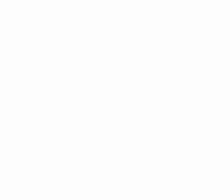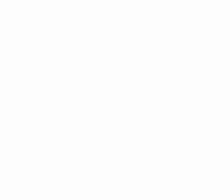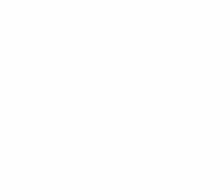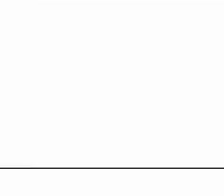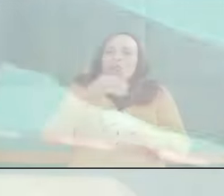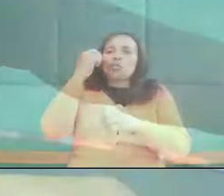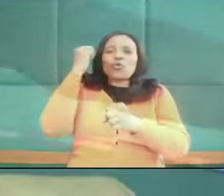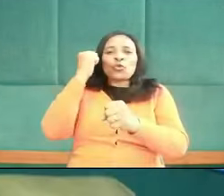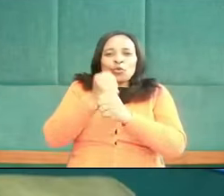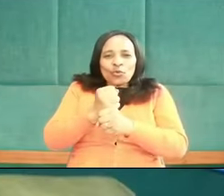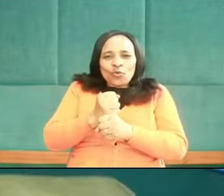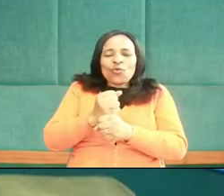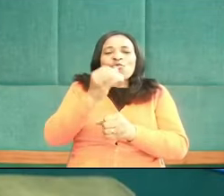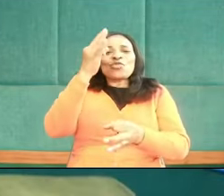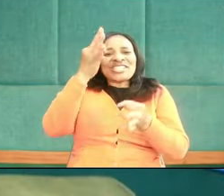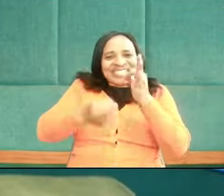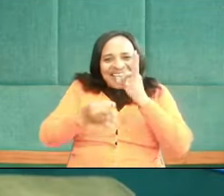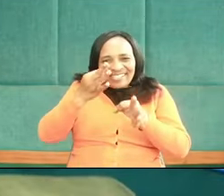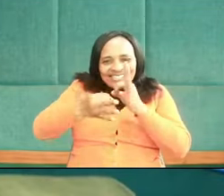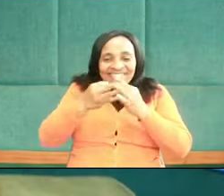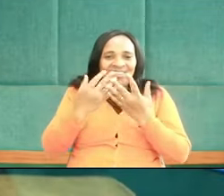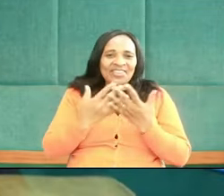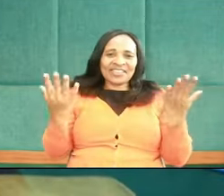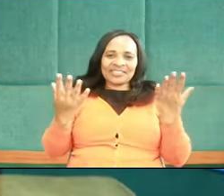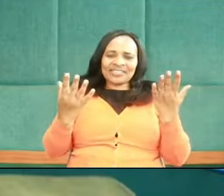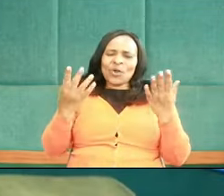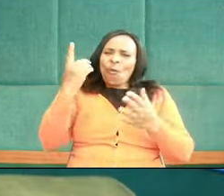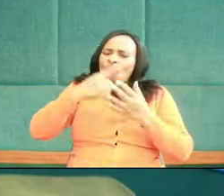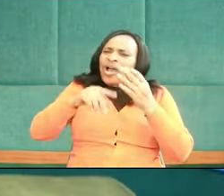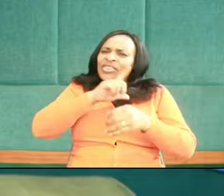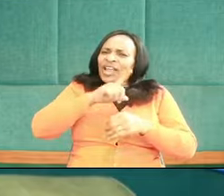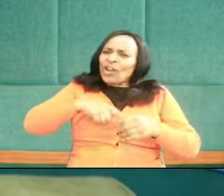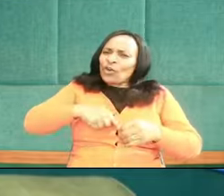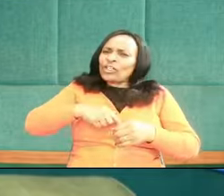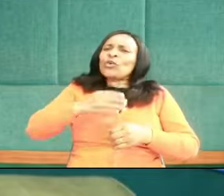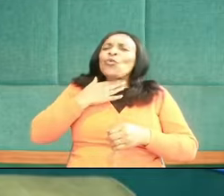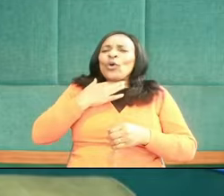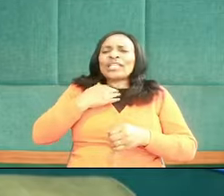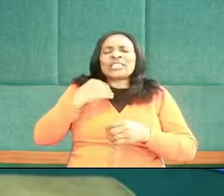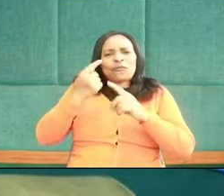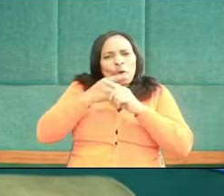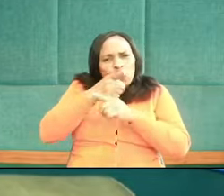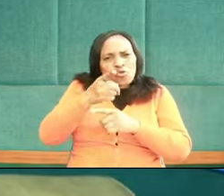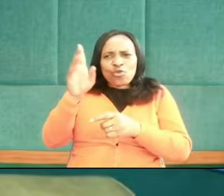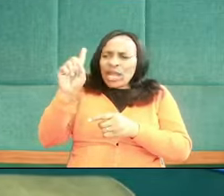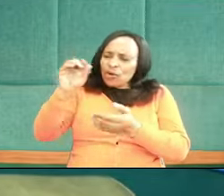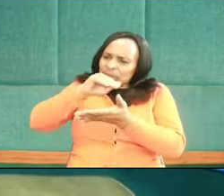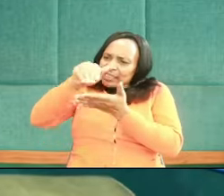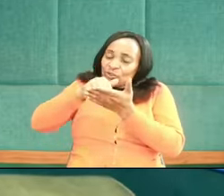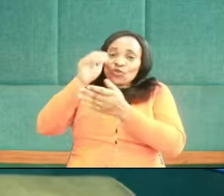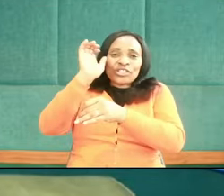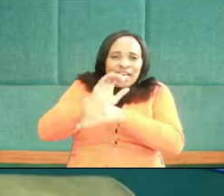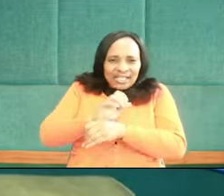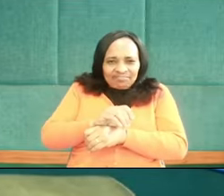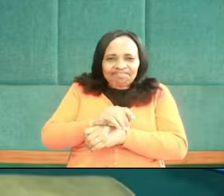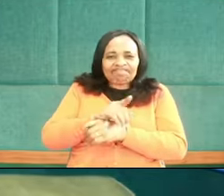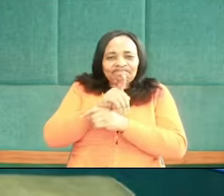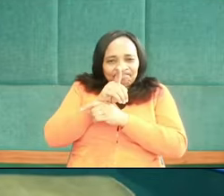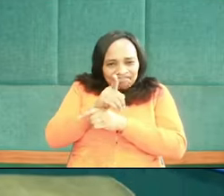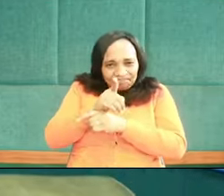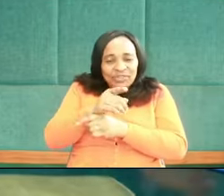justice. justice. What does the Lord require of you, Nairobi Central Church? To do